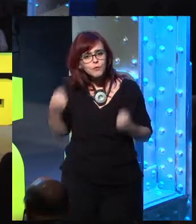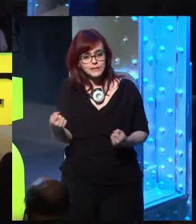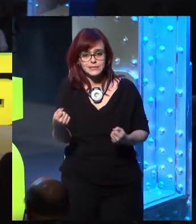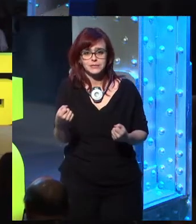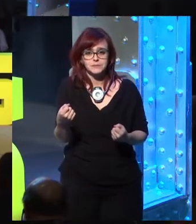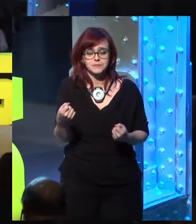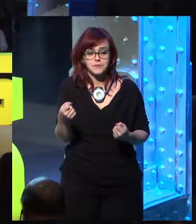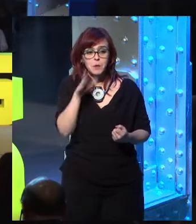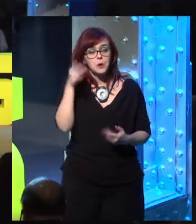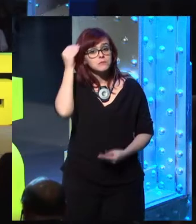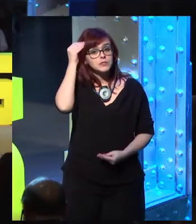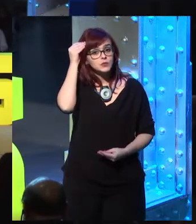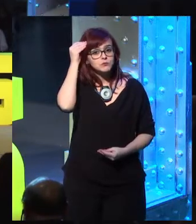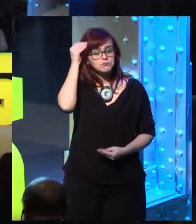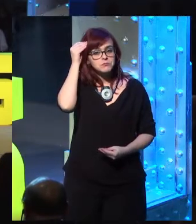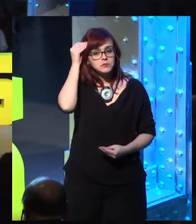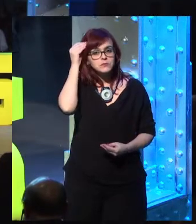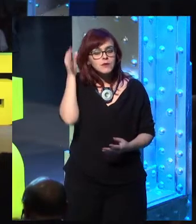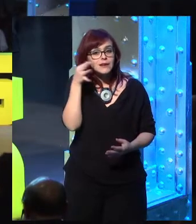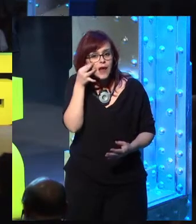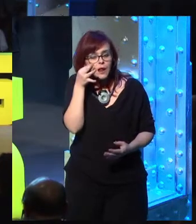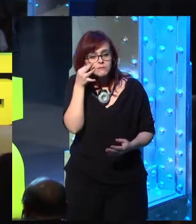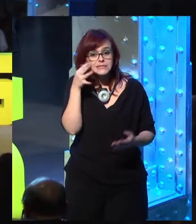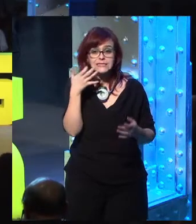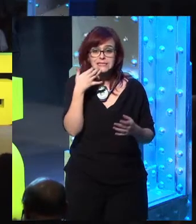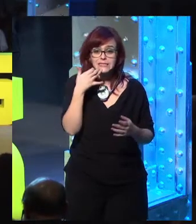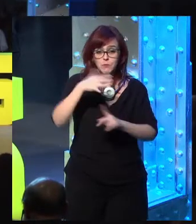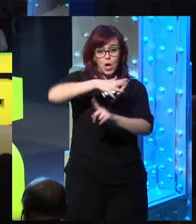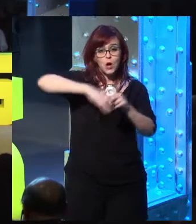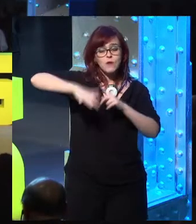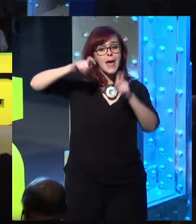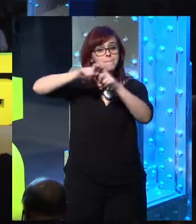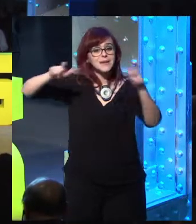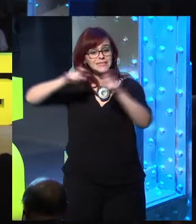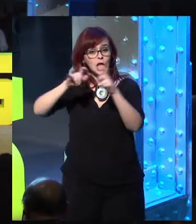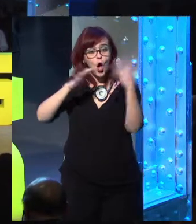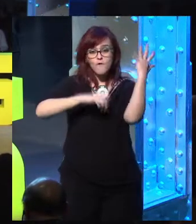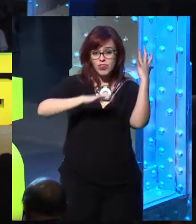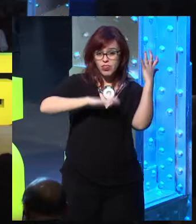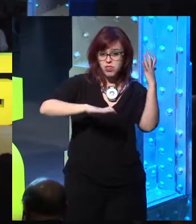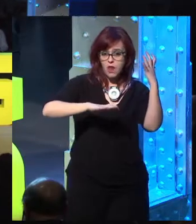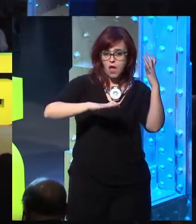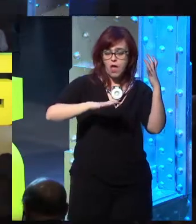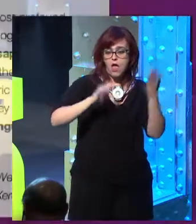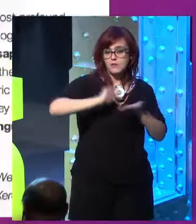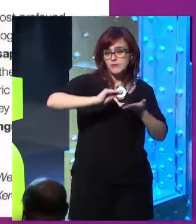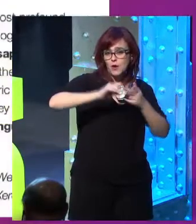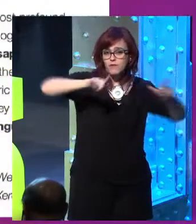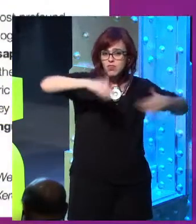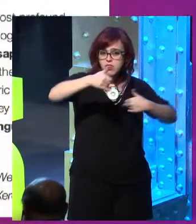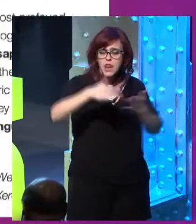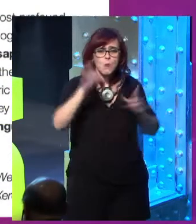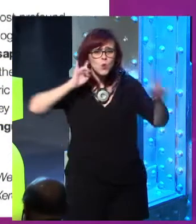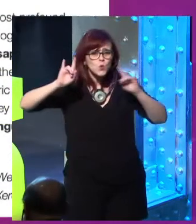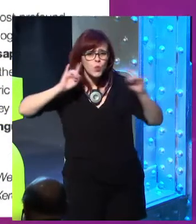noisy. I also made a website where I took a lot of the original research from Mark Weiser and John C. Brown, and I put it there so you can read the